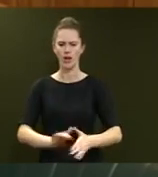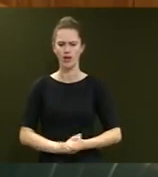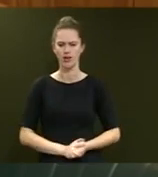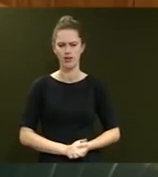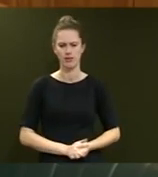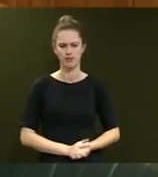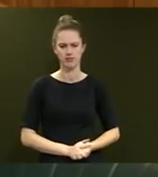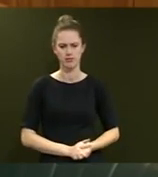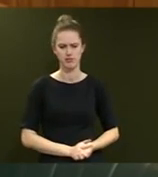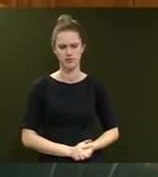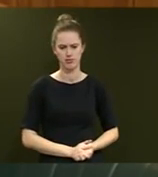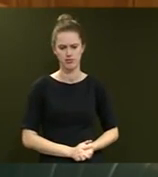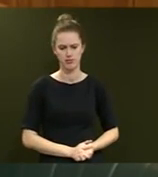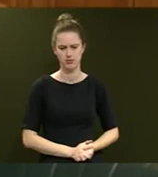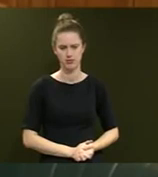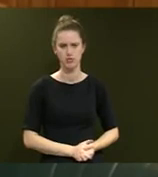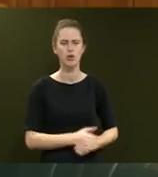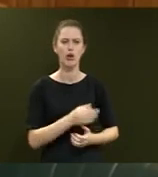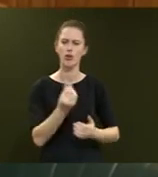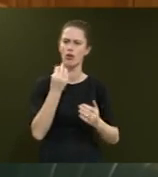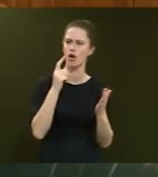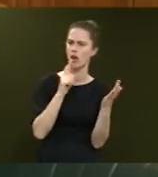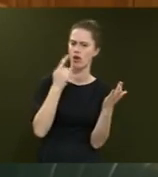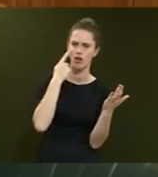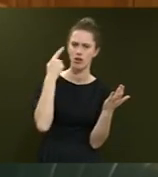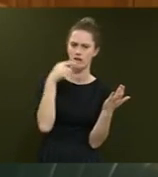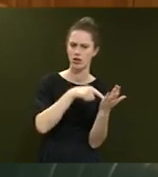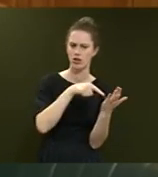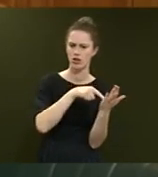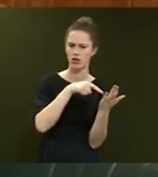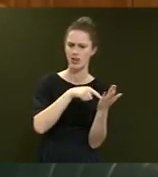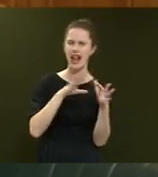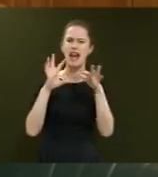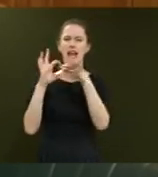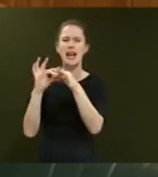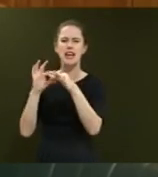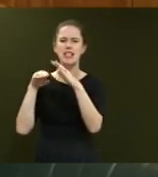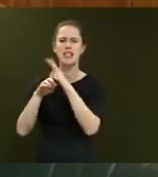And I ask them... I also draw the Member's attention to the fact that LinkedIn...